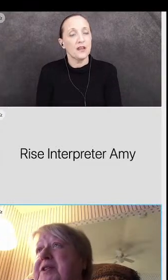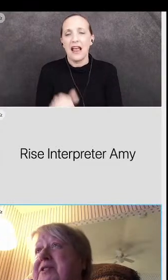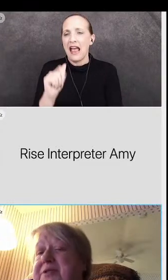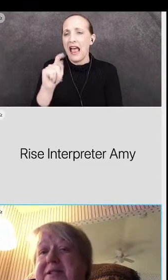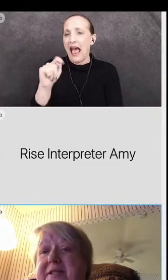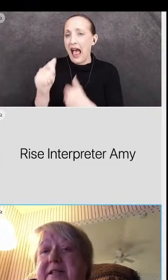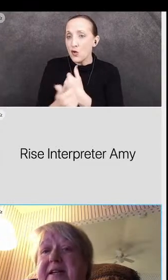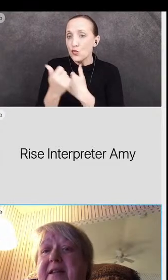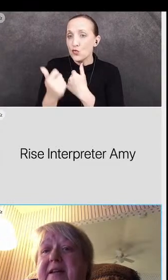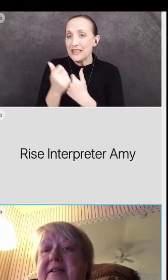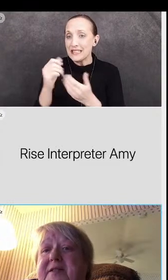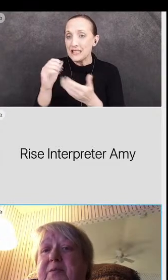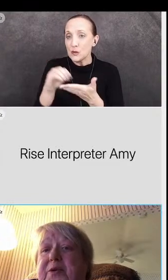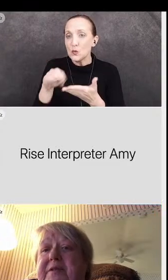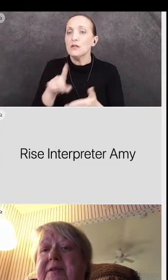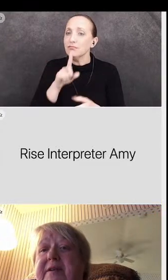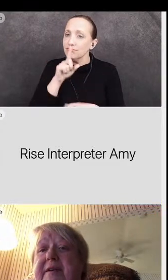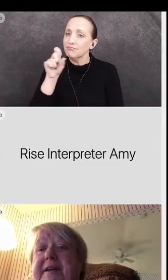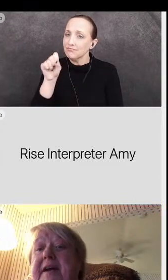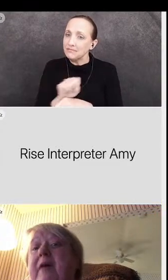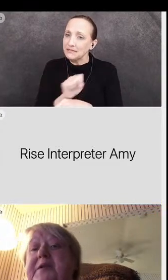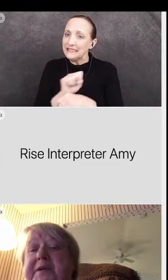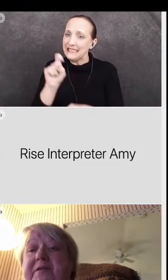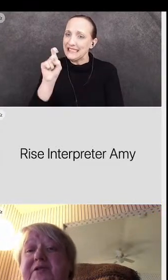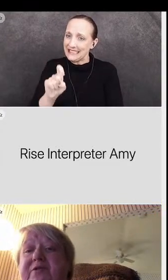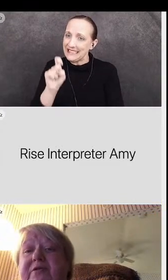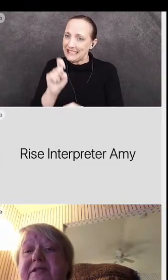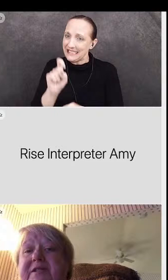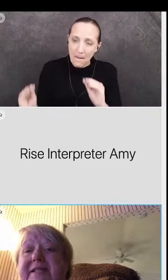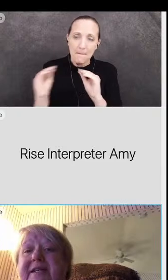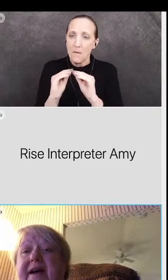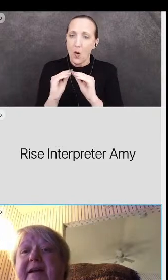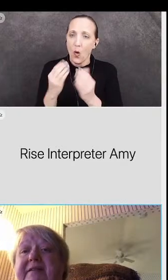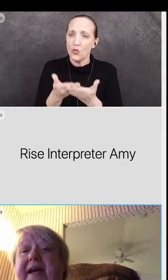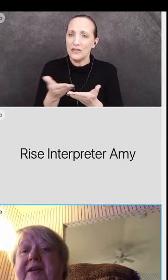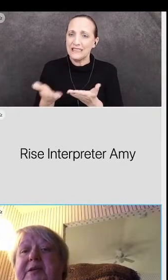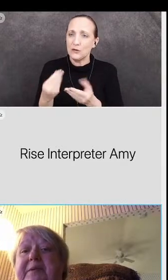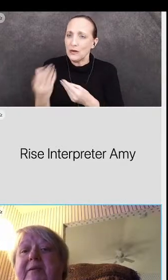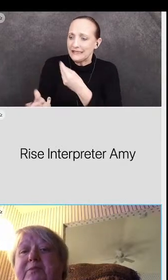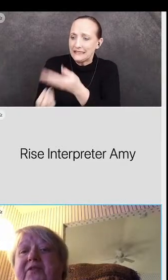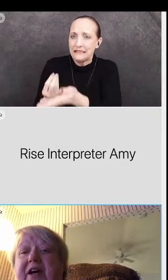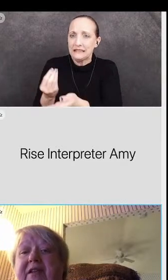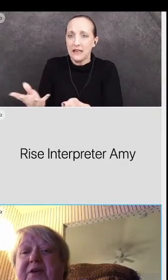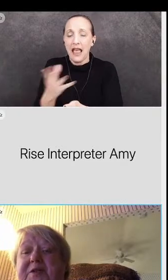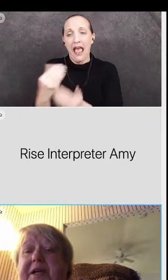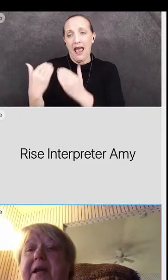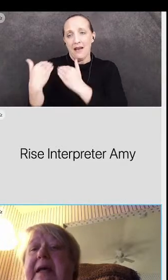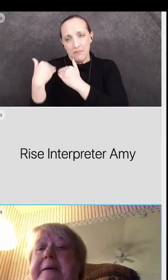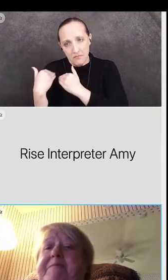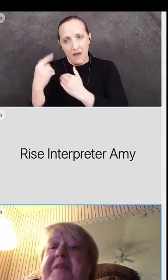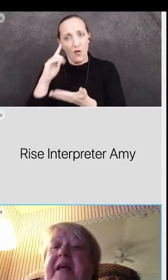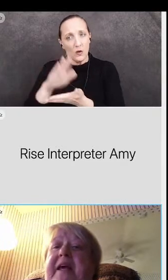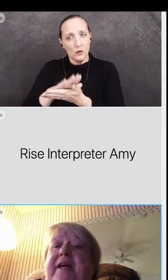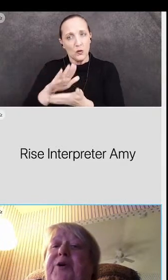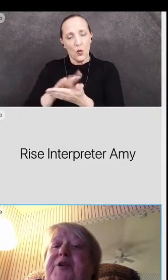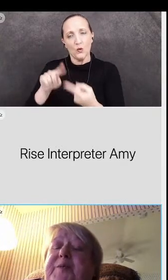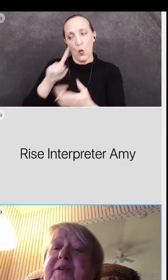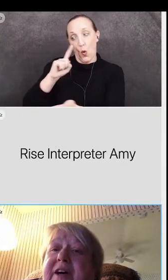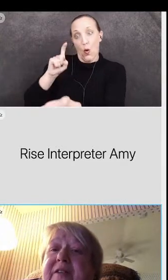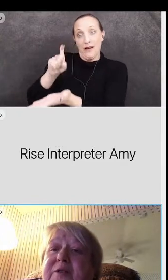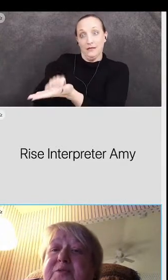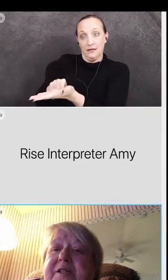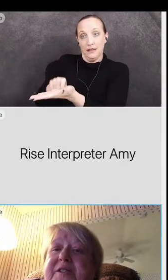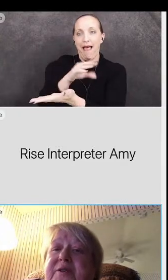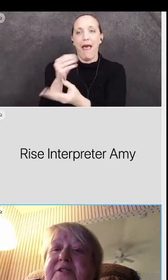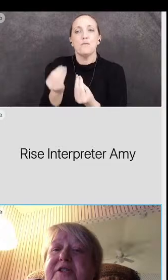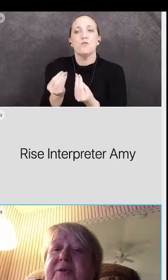You need more resources. And I think it's important and incumbent upon the schools to see that and to be able to provide those. But in